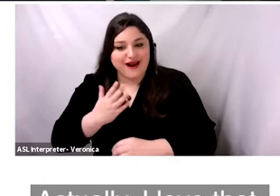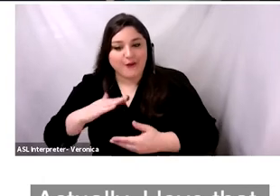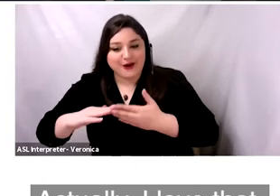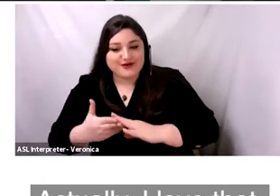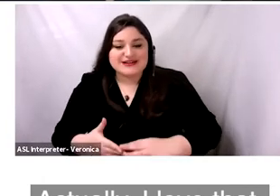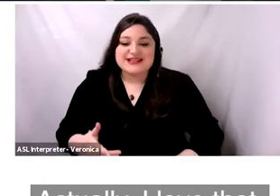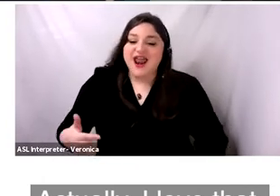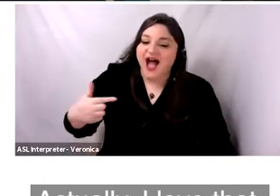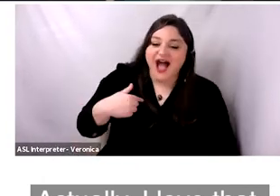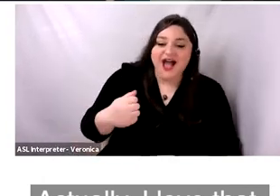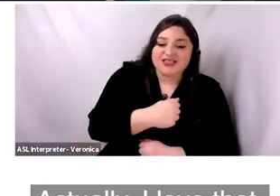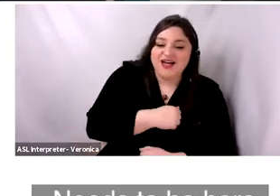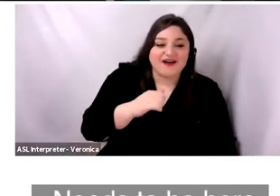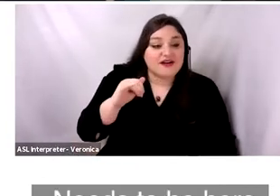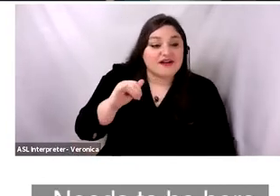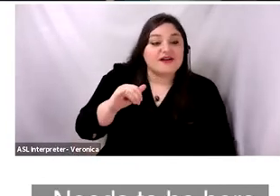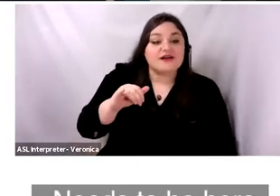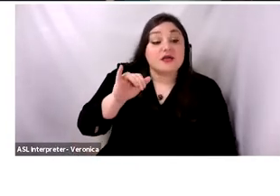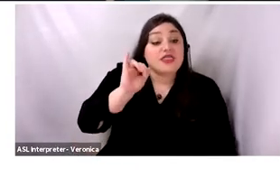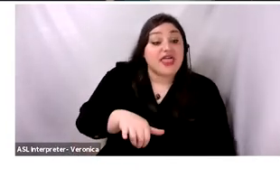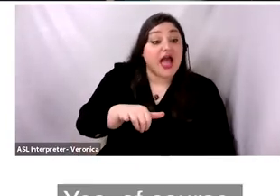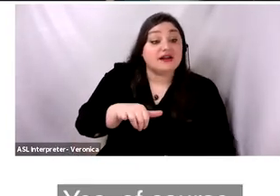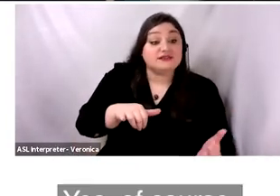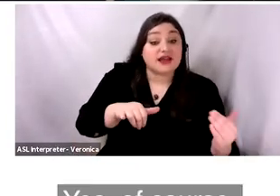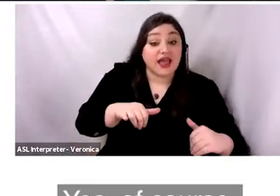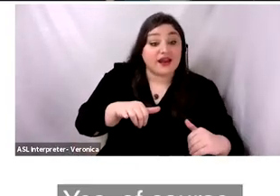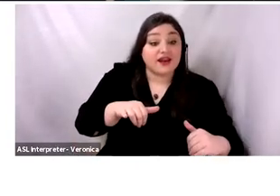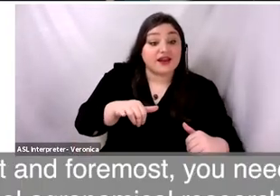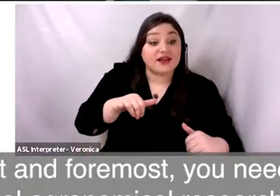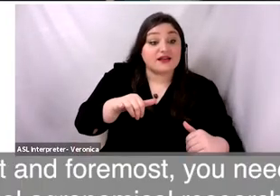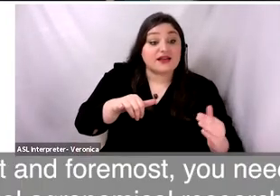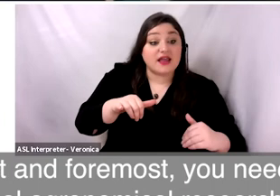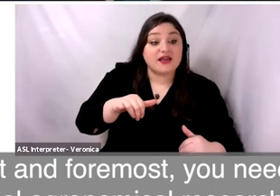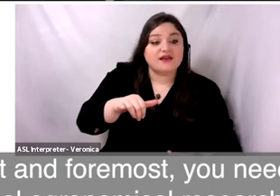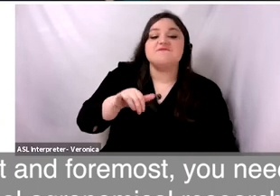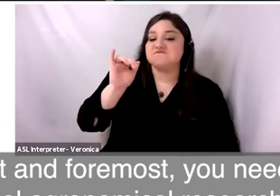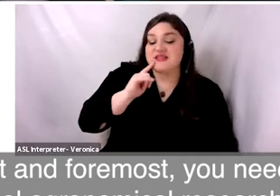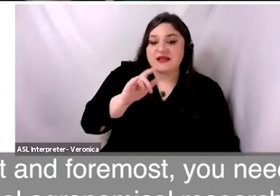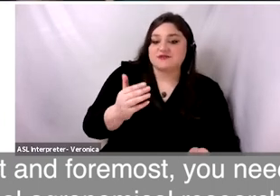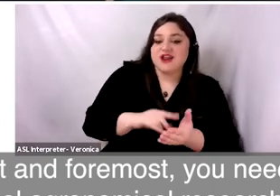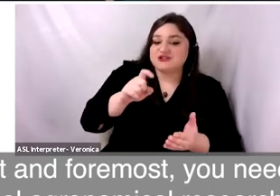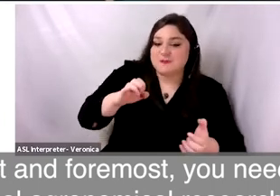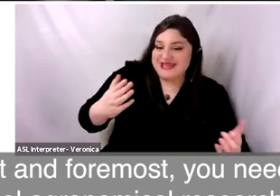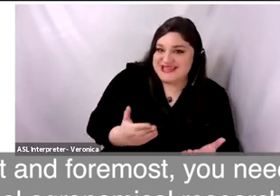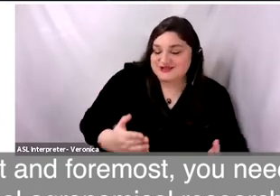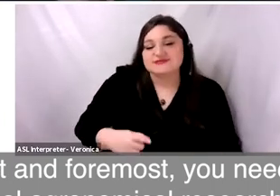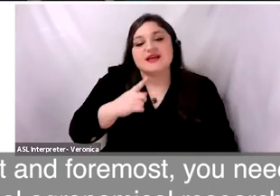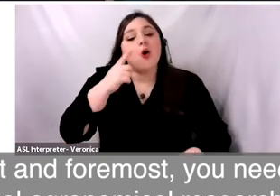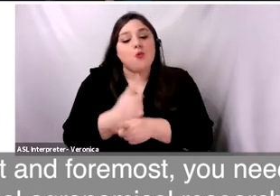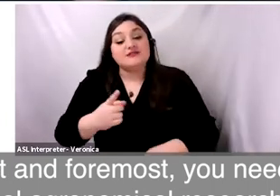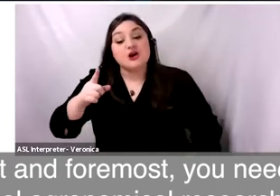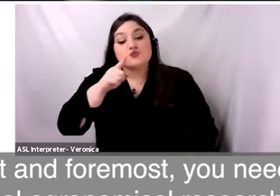actually. love this. Maybe Adib Dada needs to be here. Yes, of course. So first and foremost, you need